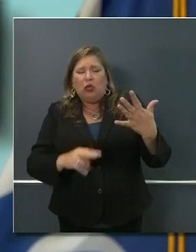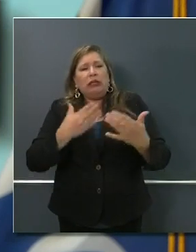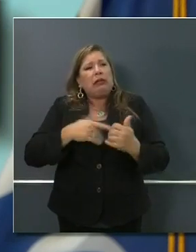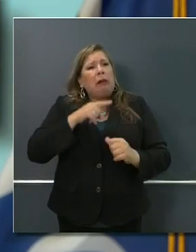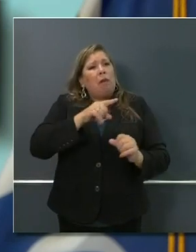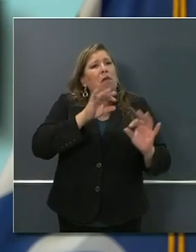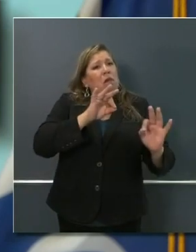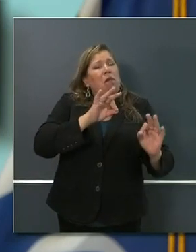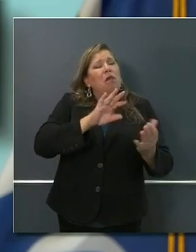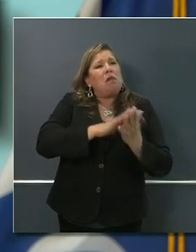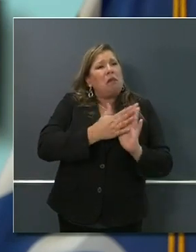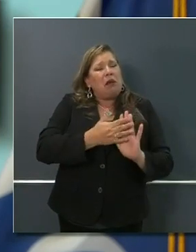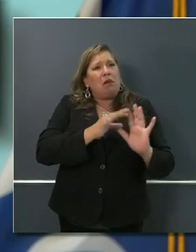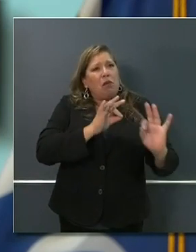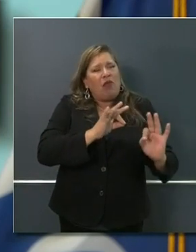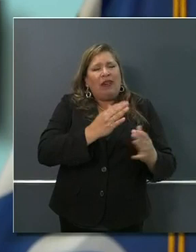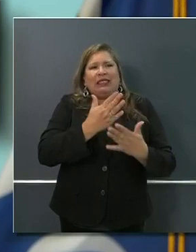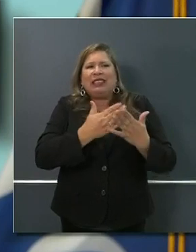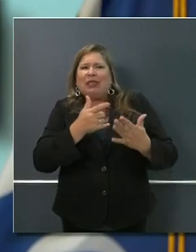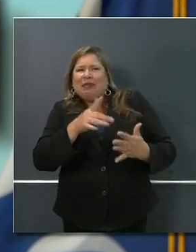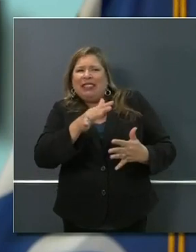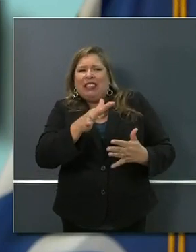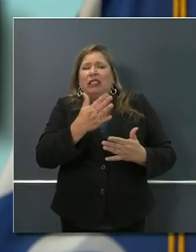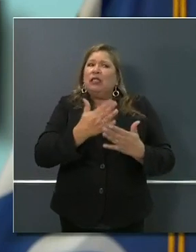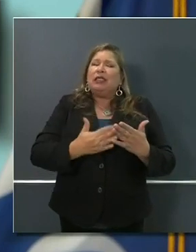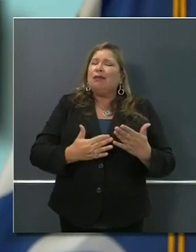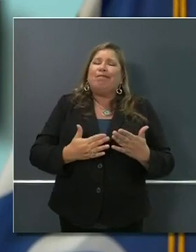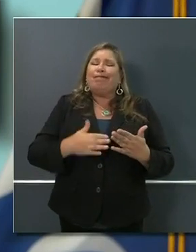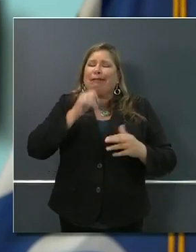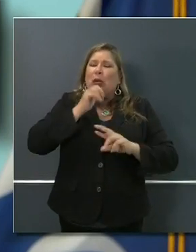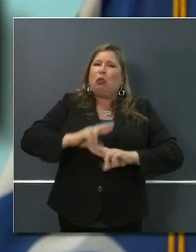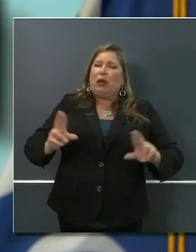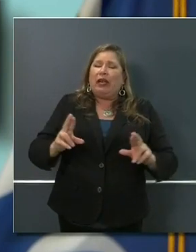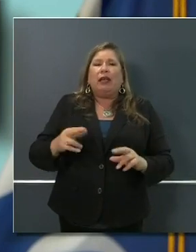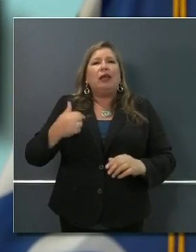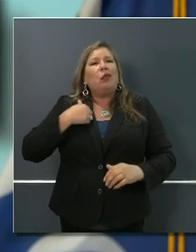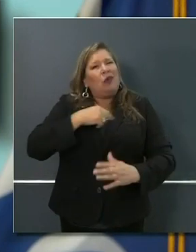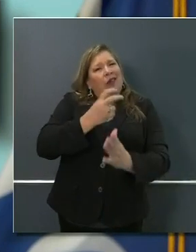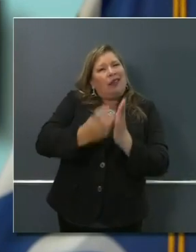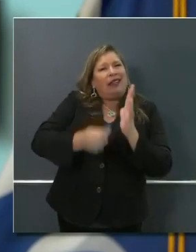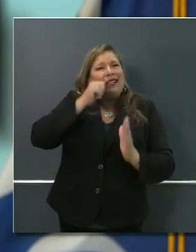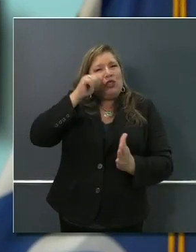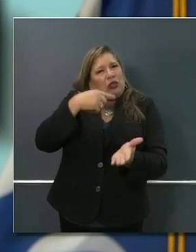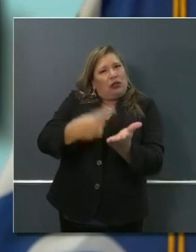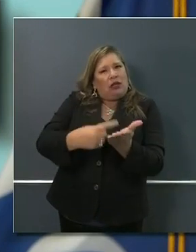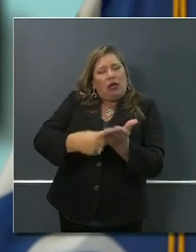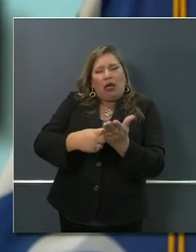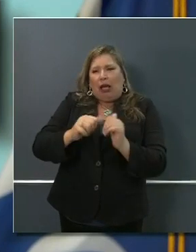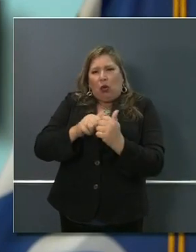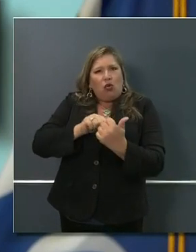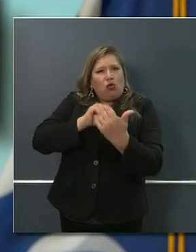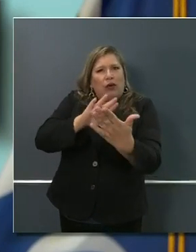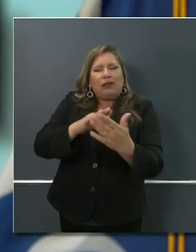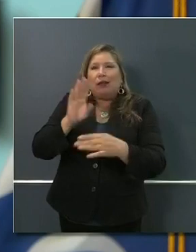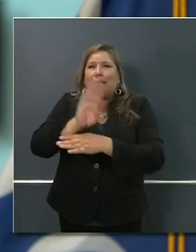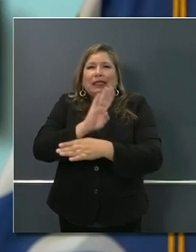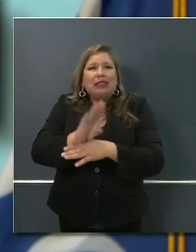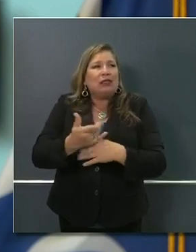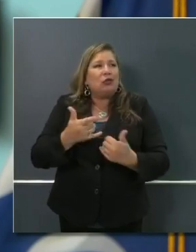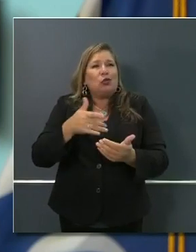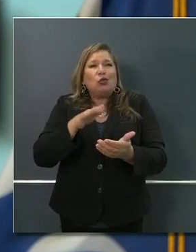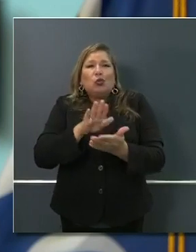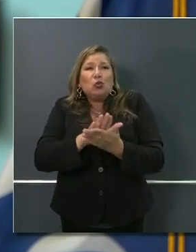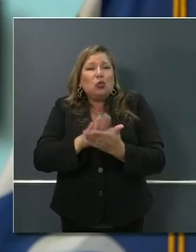We did a deeper dive yesterday as it relates to businesses and schools, a little bit on child care facilities. We talked about moving